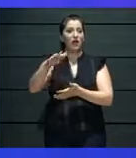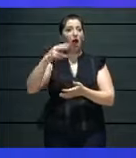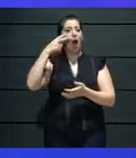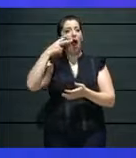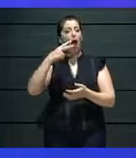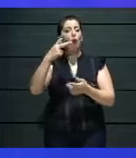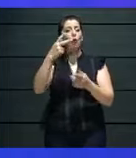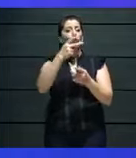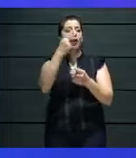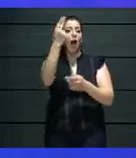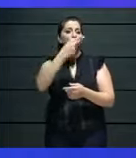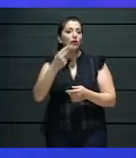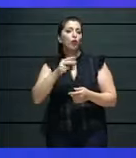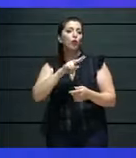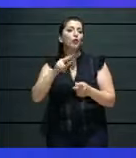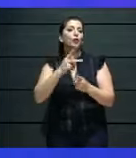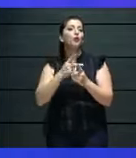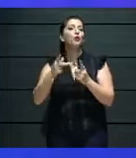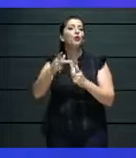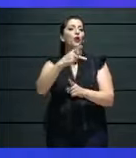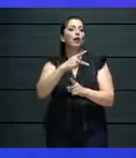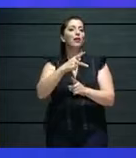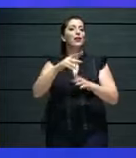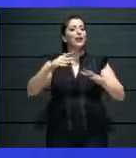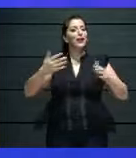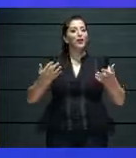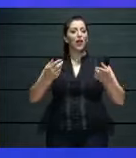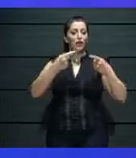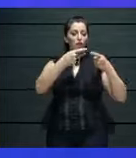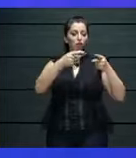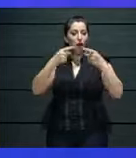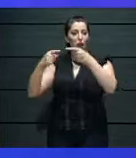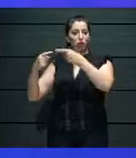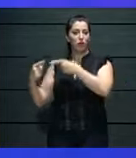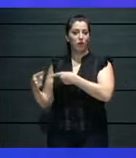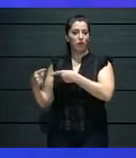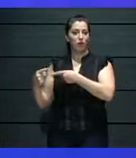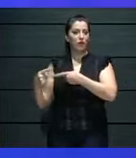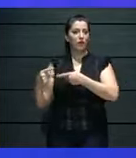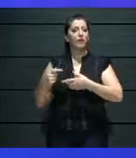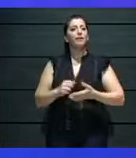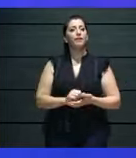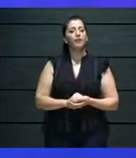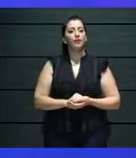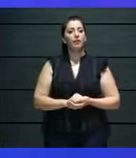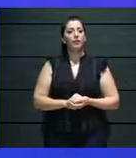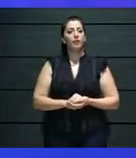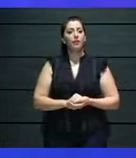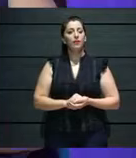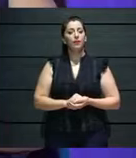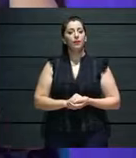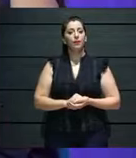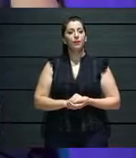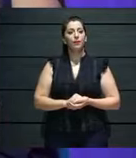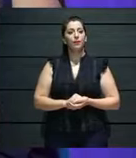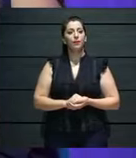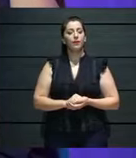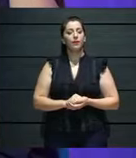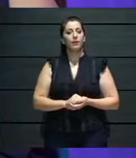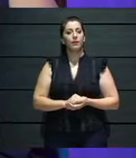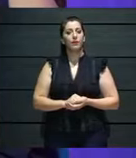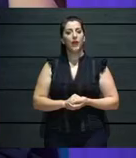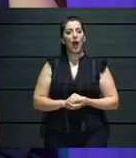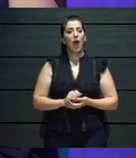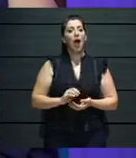think more than audiences is new audiences as far as we're concerned. We are very happy with the